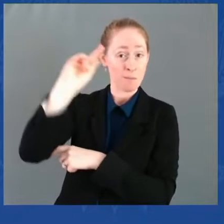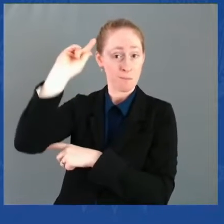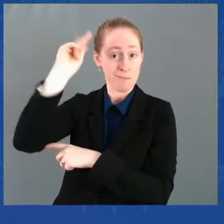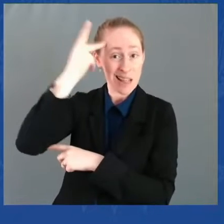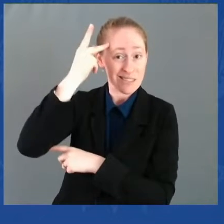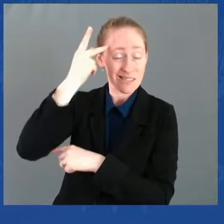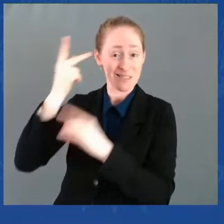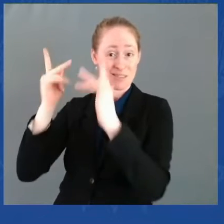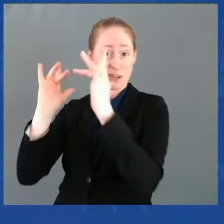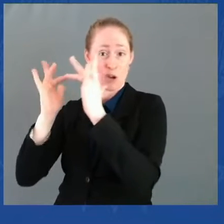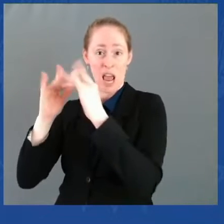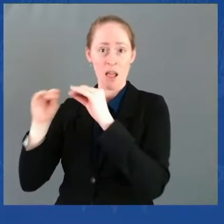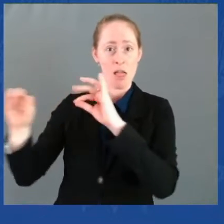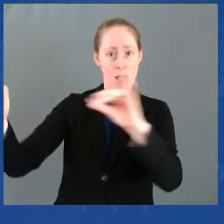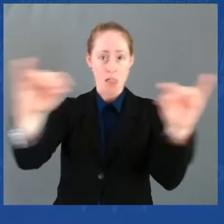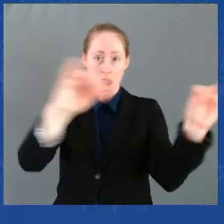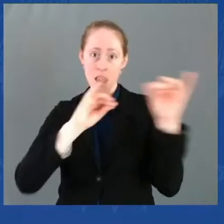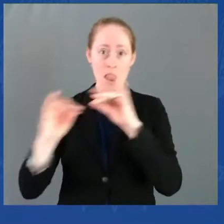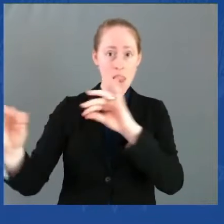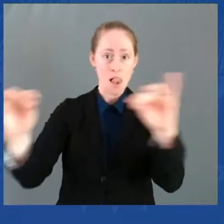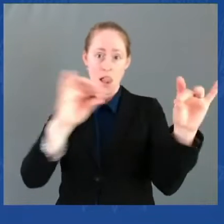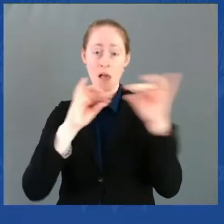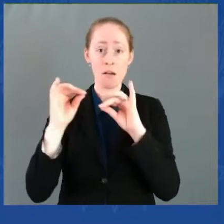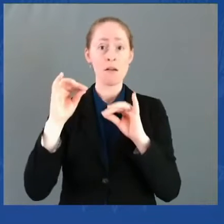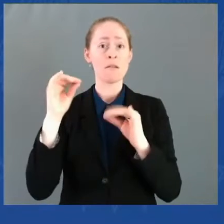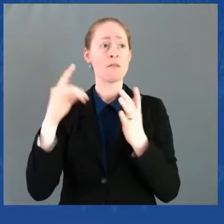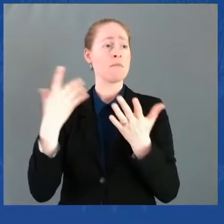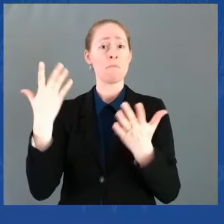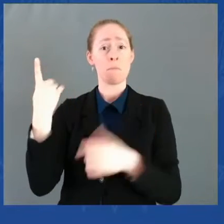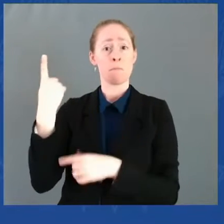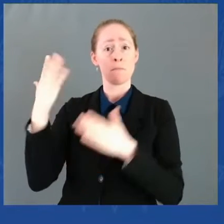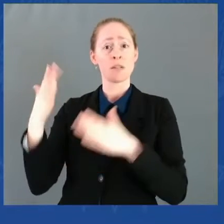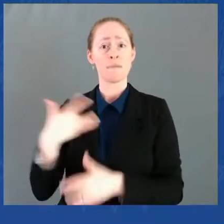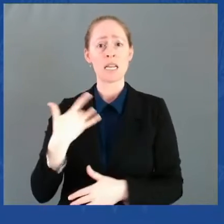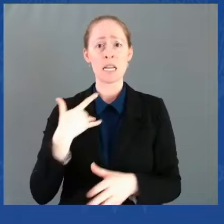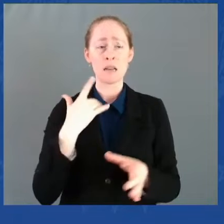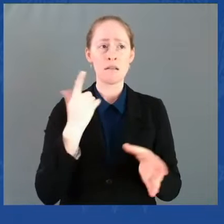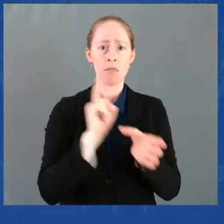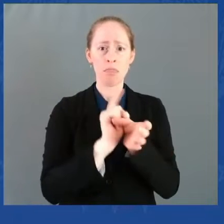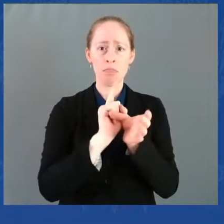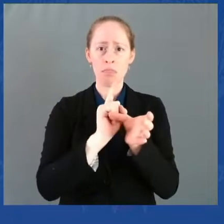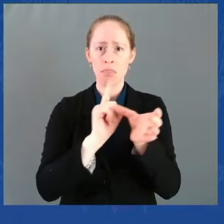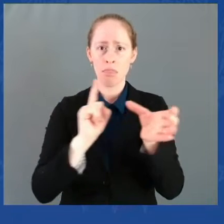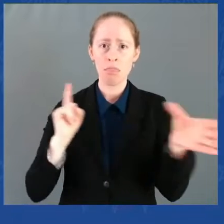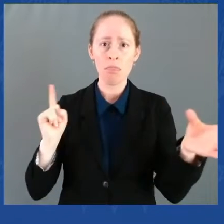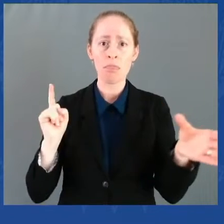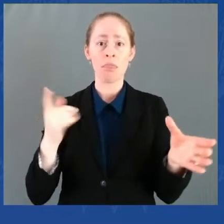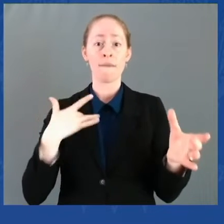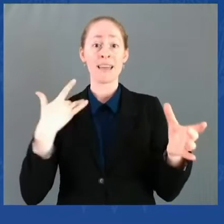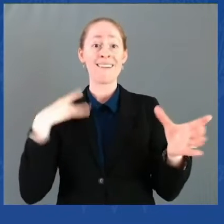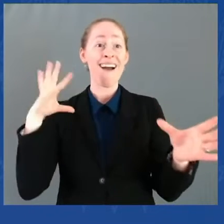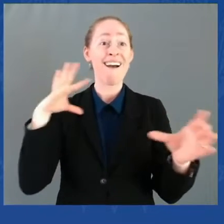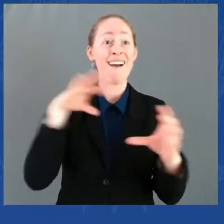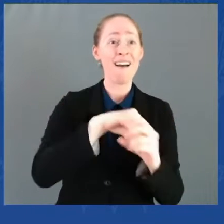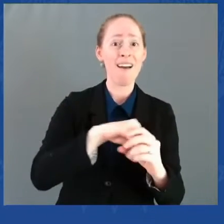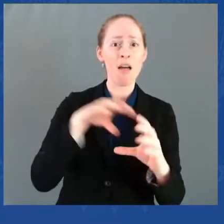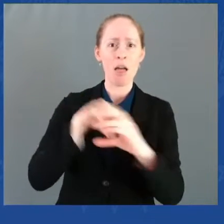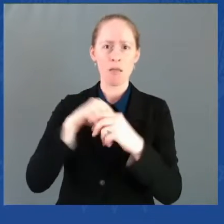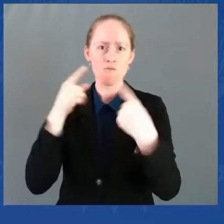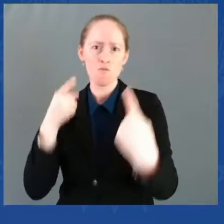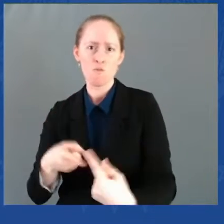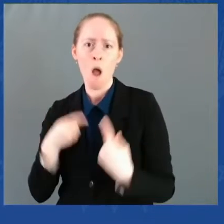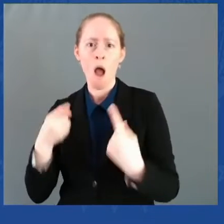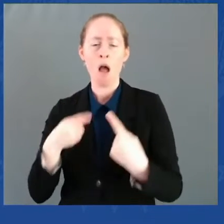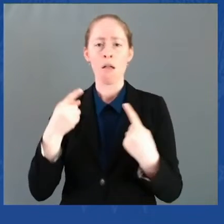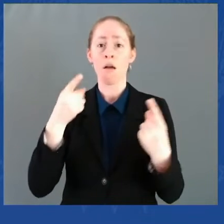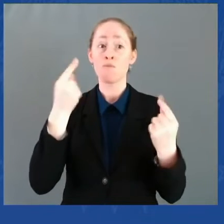individuals into falsely believing that they will be replaced — that's the word — replaced by the other,